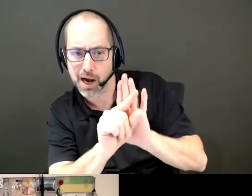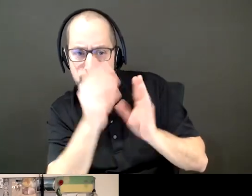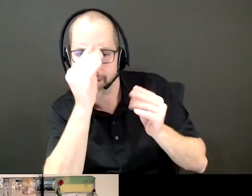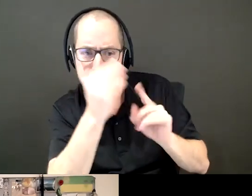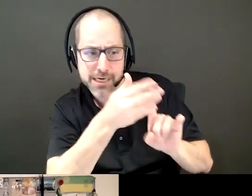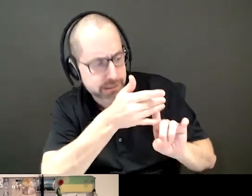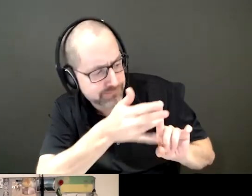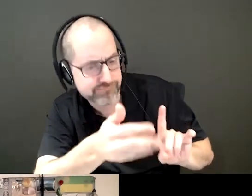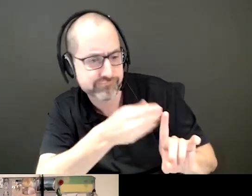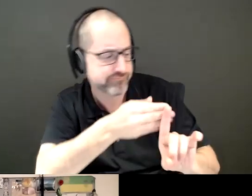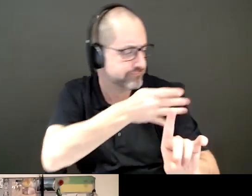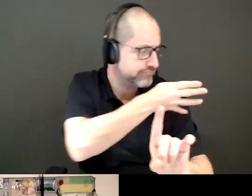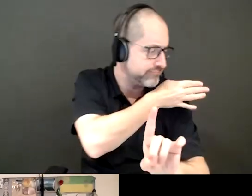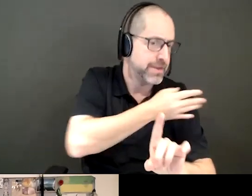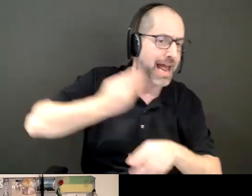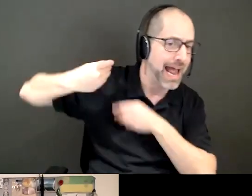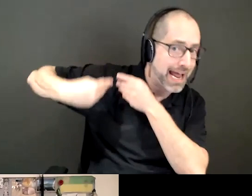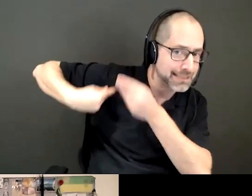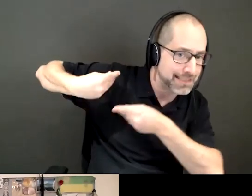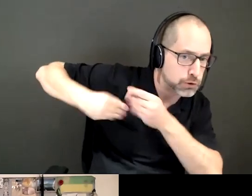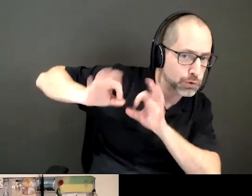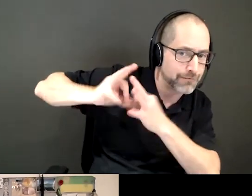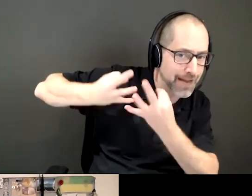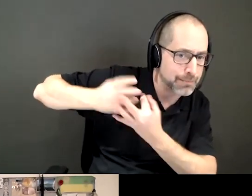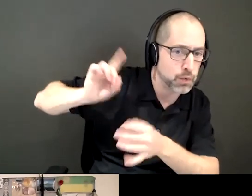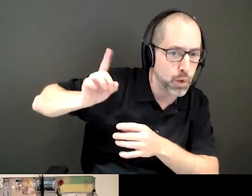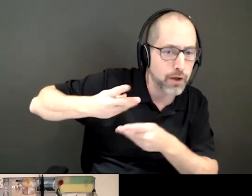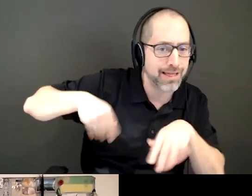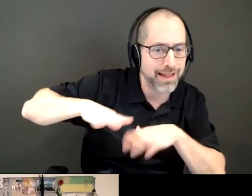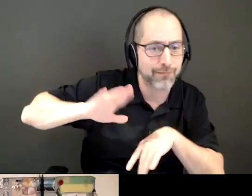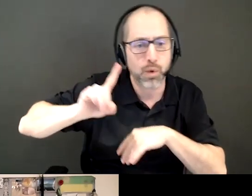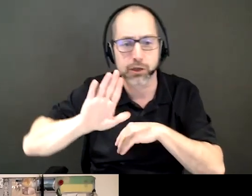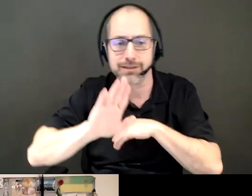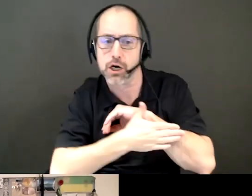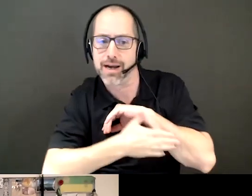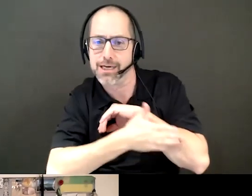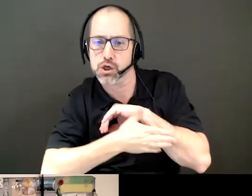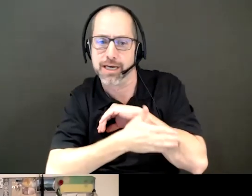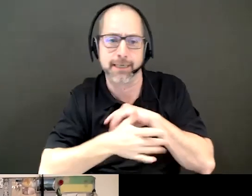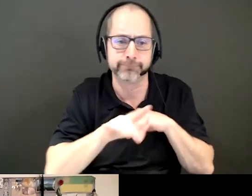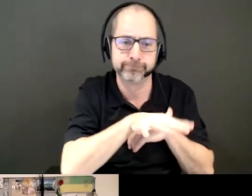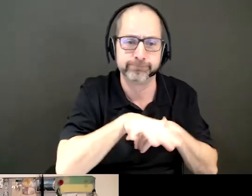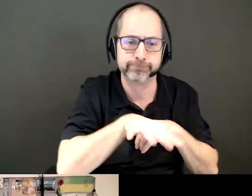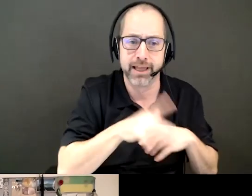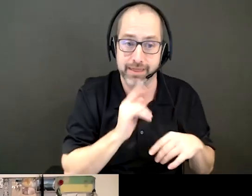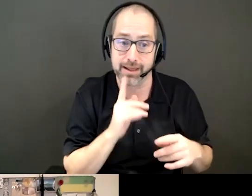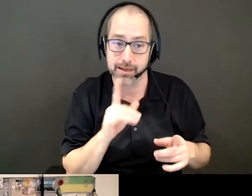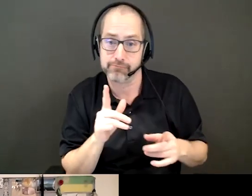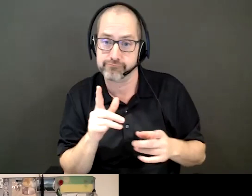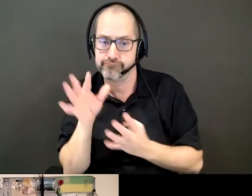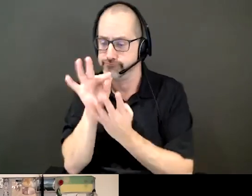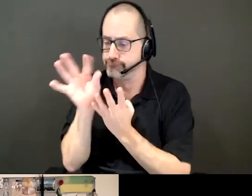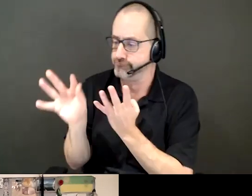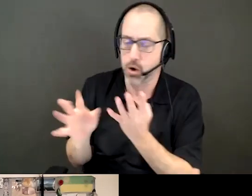about their Indigenous ancestry, where they live, you know, where their nation is. And that can often dictate what kind of programs and services they're